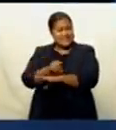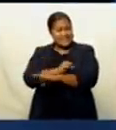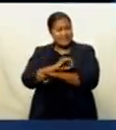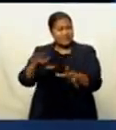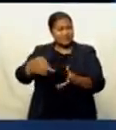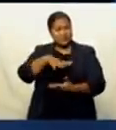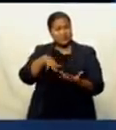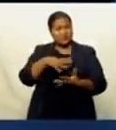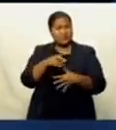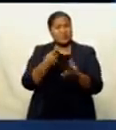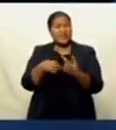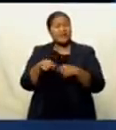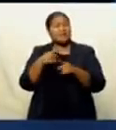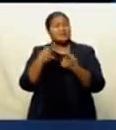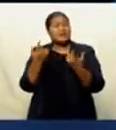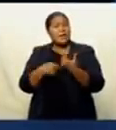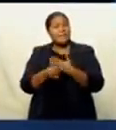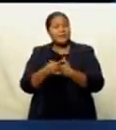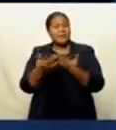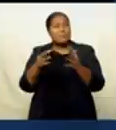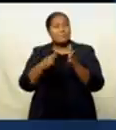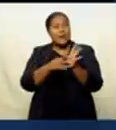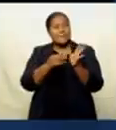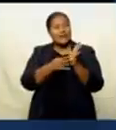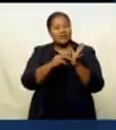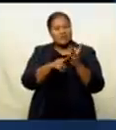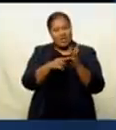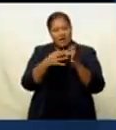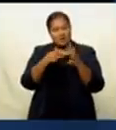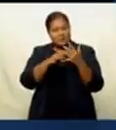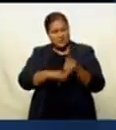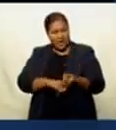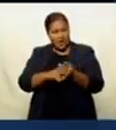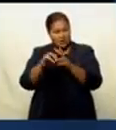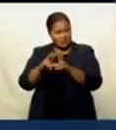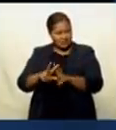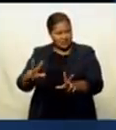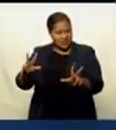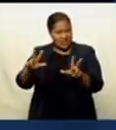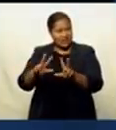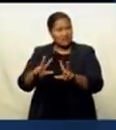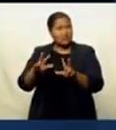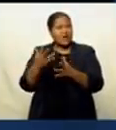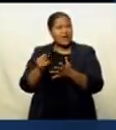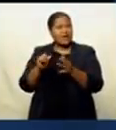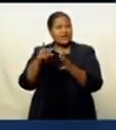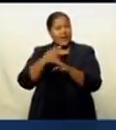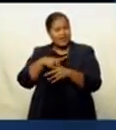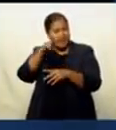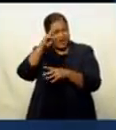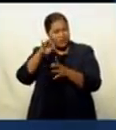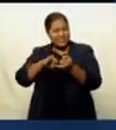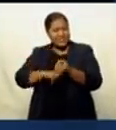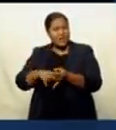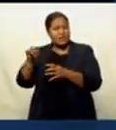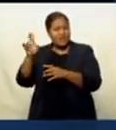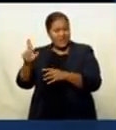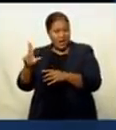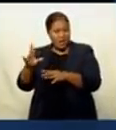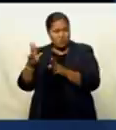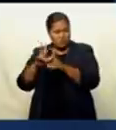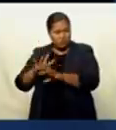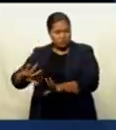warning remains in force for Mamanooda waters, southern Viti level waters, Kandavu Passage, southern Koro Sea and southern Lau waters.